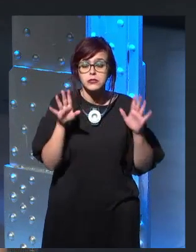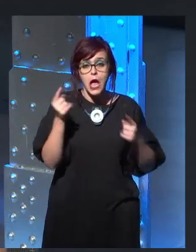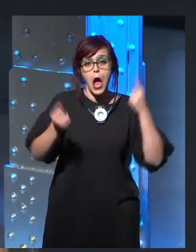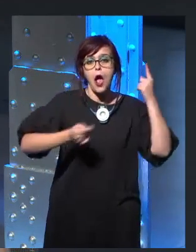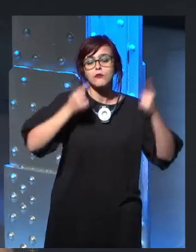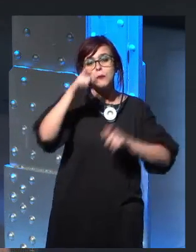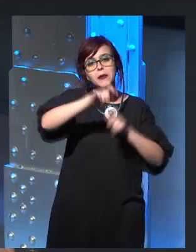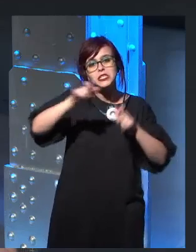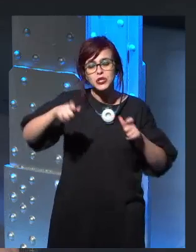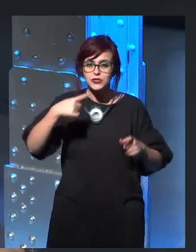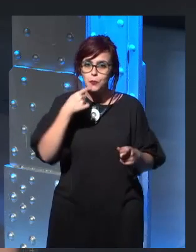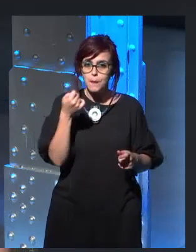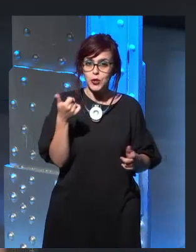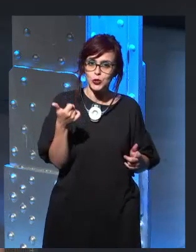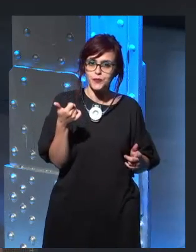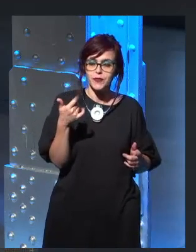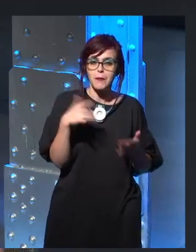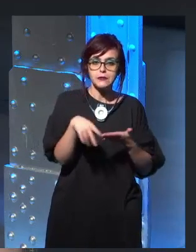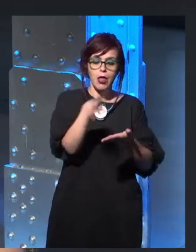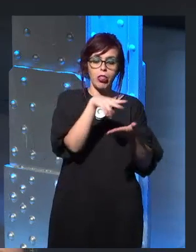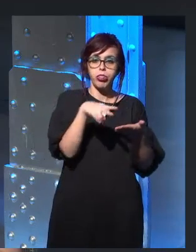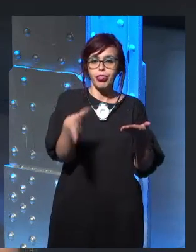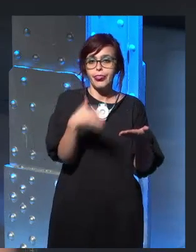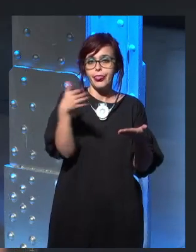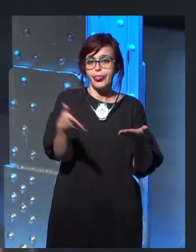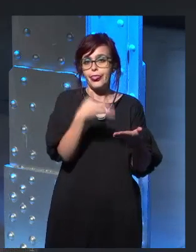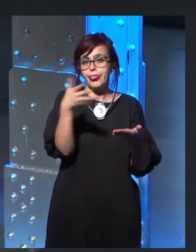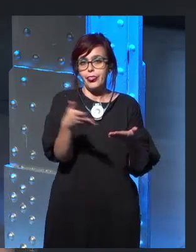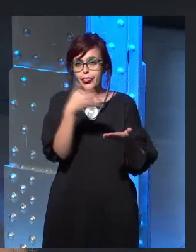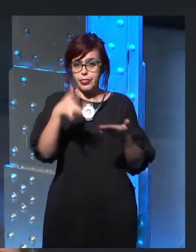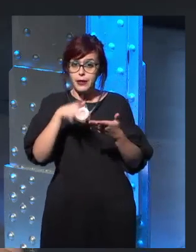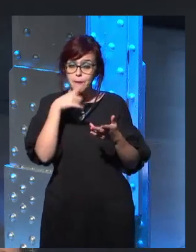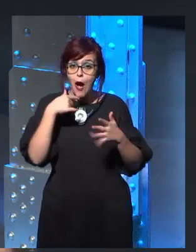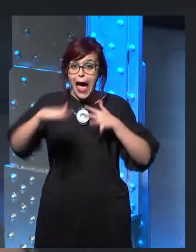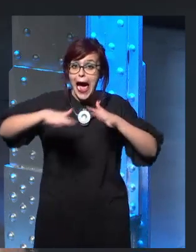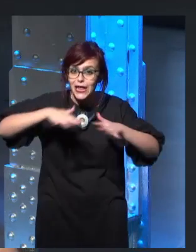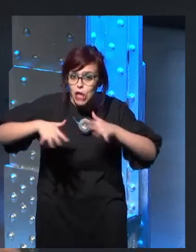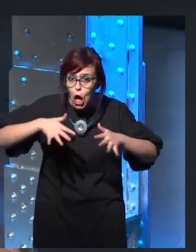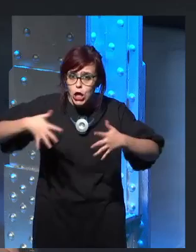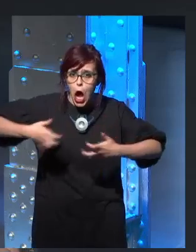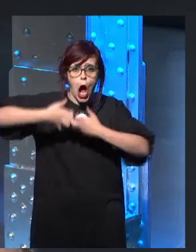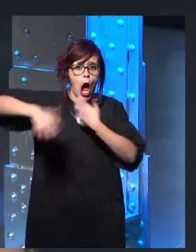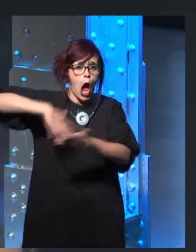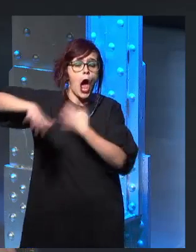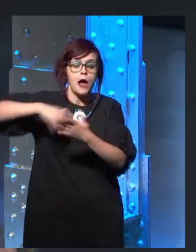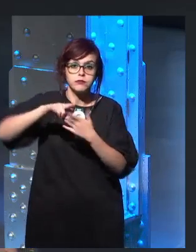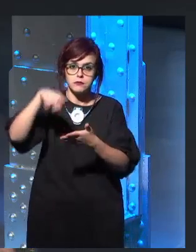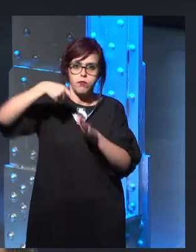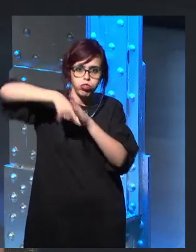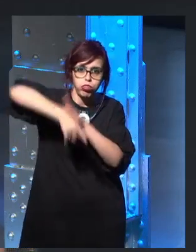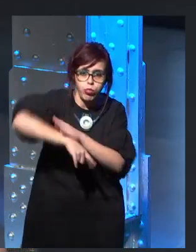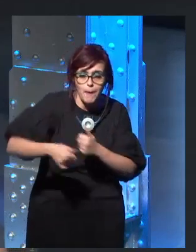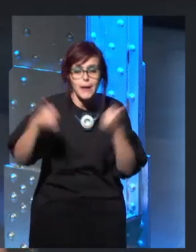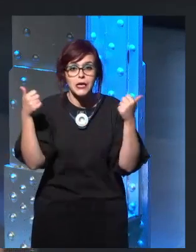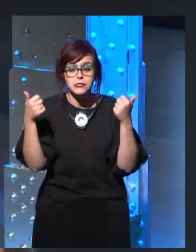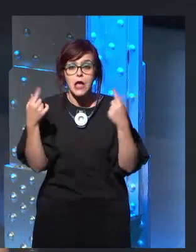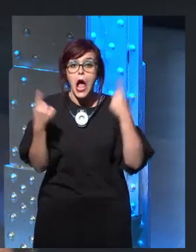just sort of absorbing the action. And not as... Those would be some of the people who wouldn't have enjoyed, for example, A Feast for Crows in the